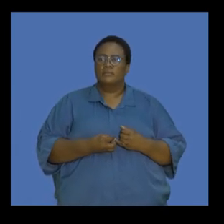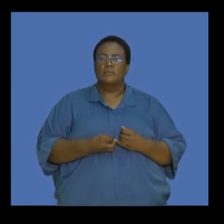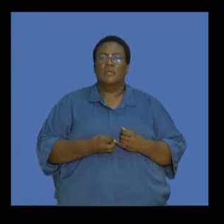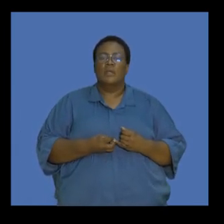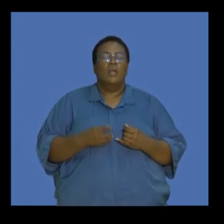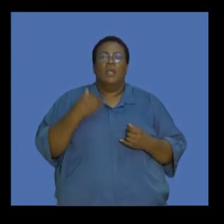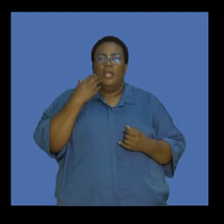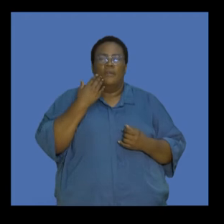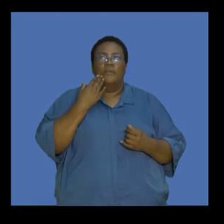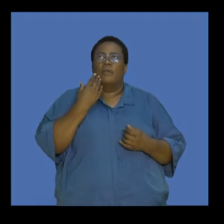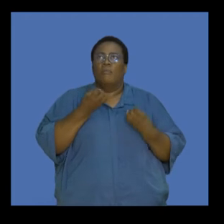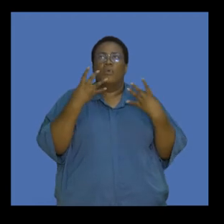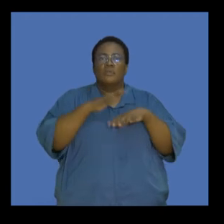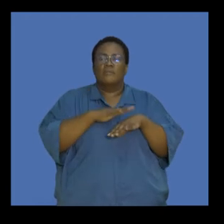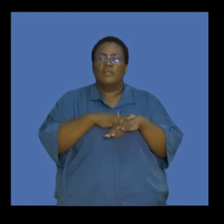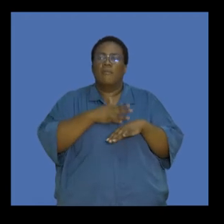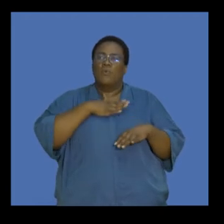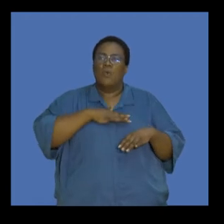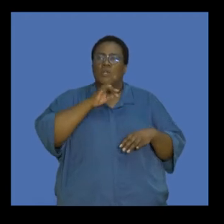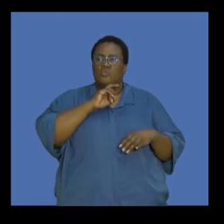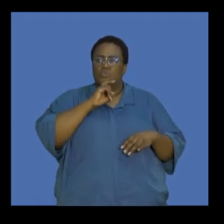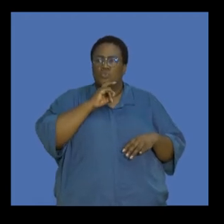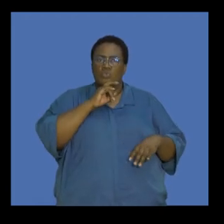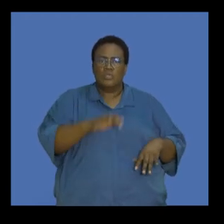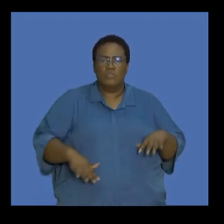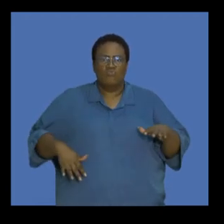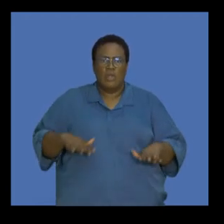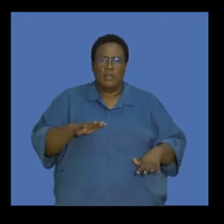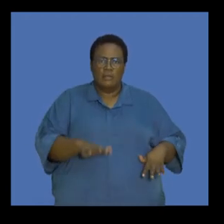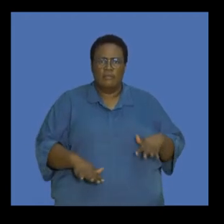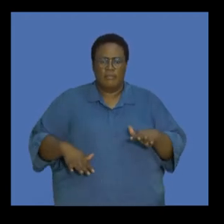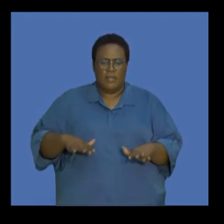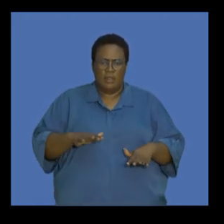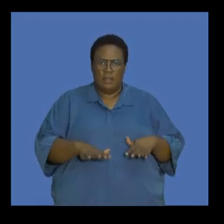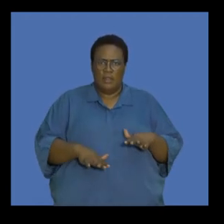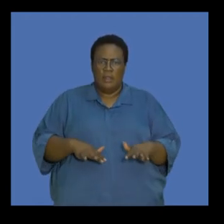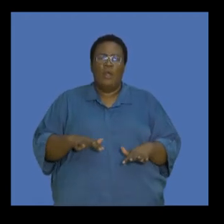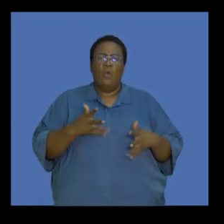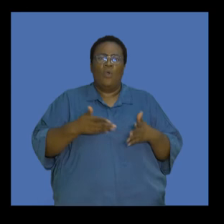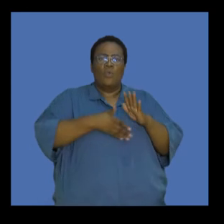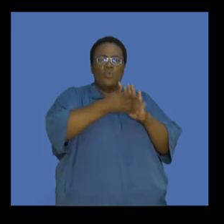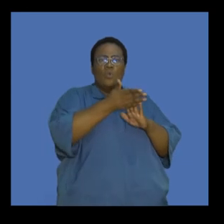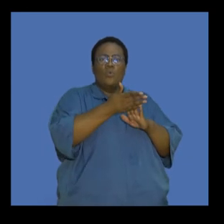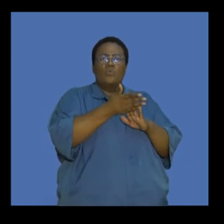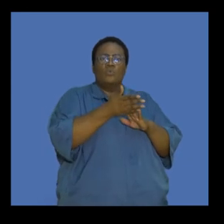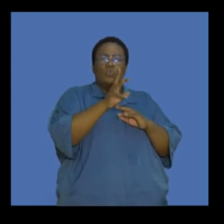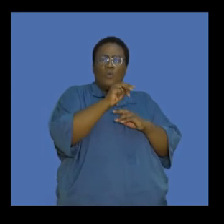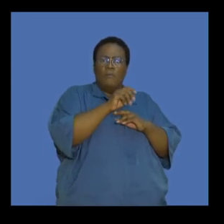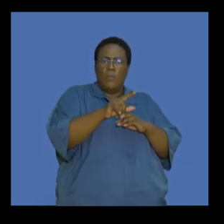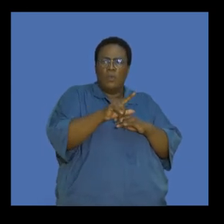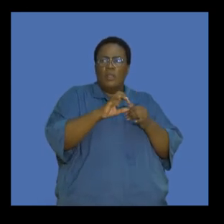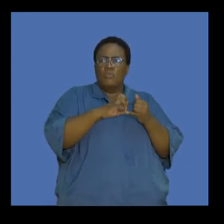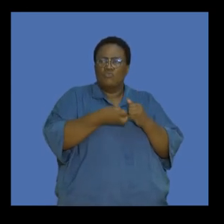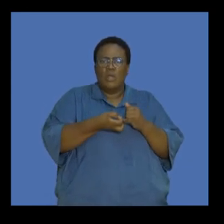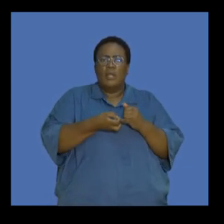So we often, you know, want to use thread mills to keep active or you want to go out to a shopping mall. Try